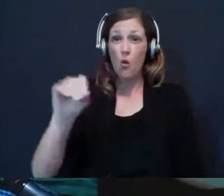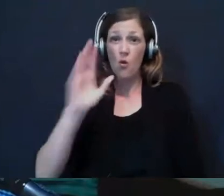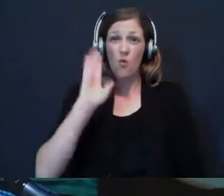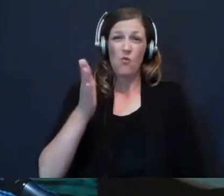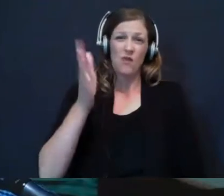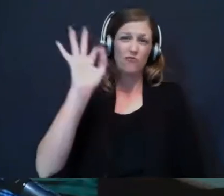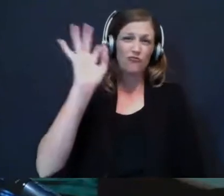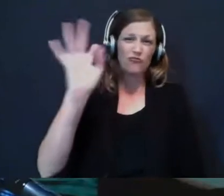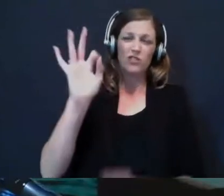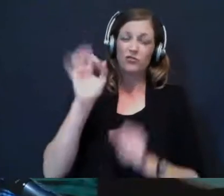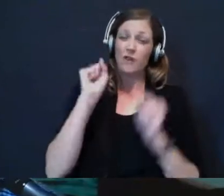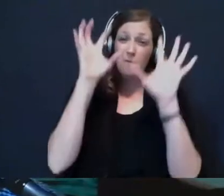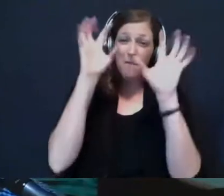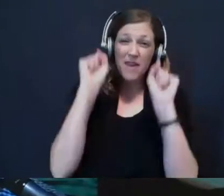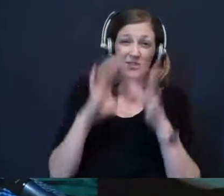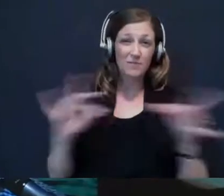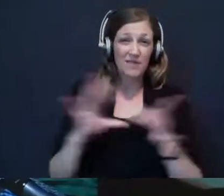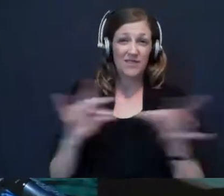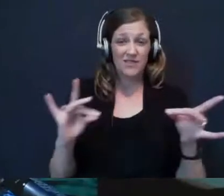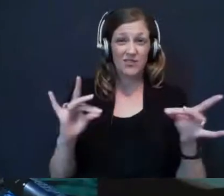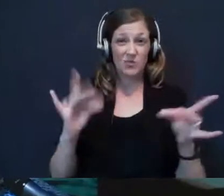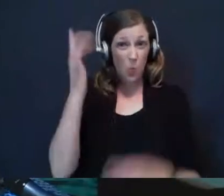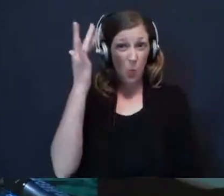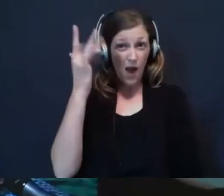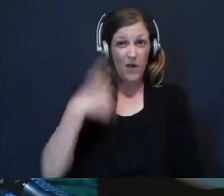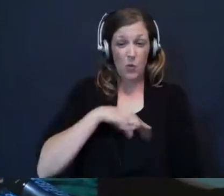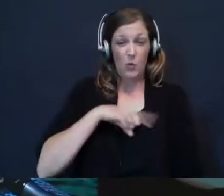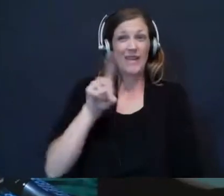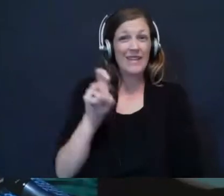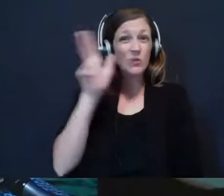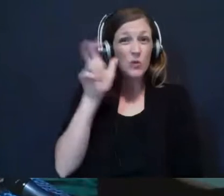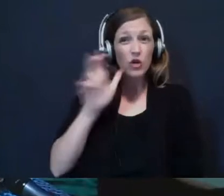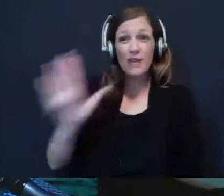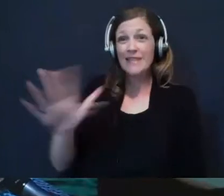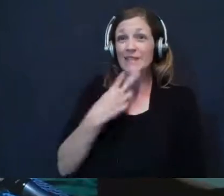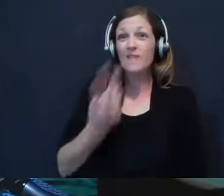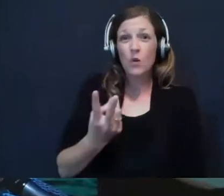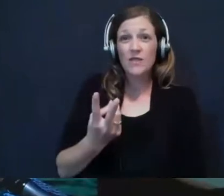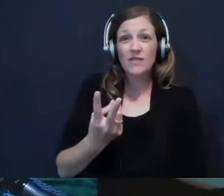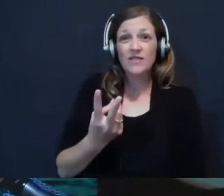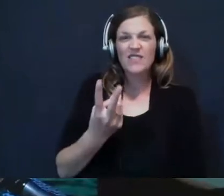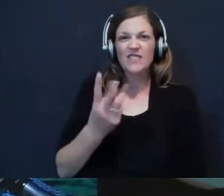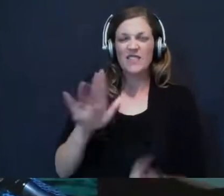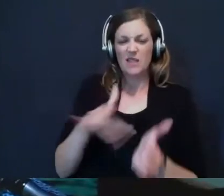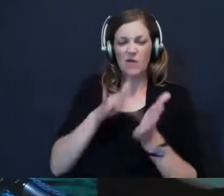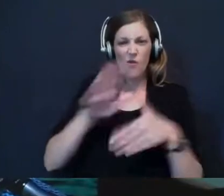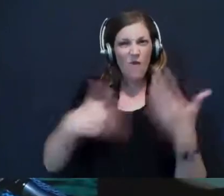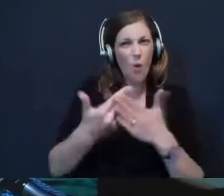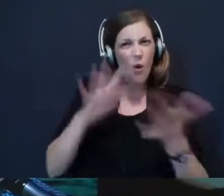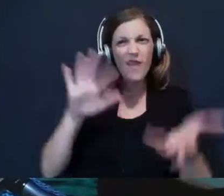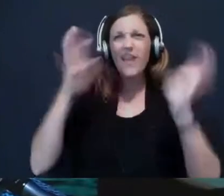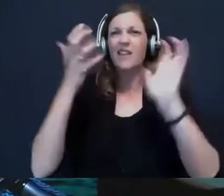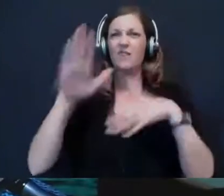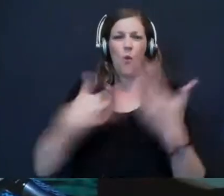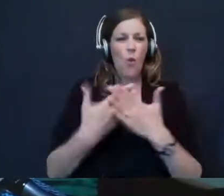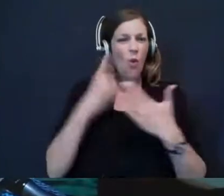moments. Because what we need is we need to hear his voice. And in the midst of all the chaos and all of the